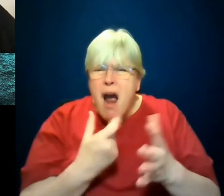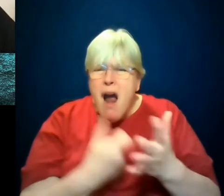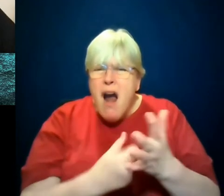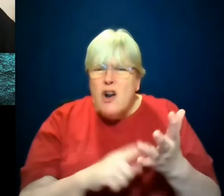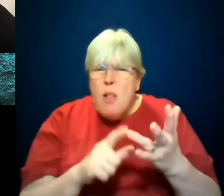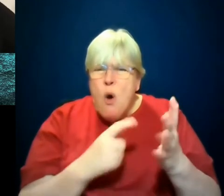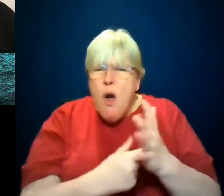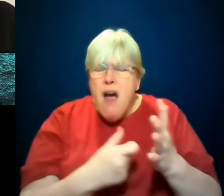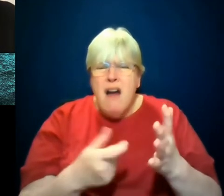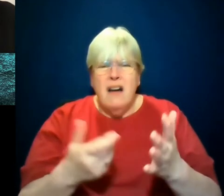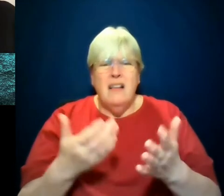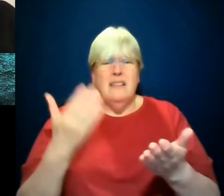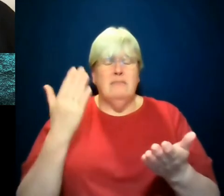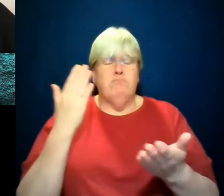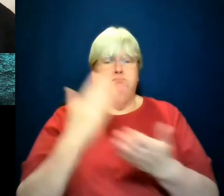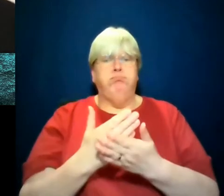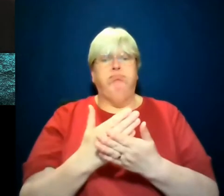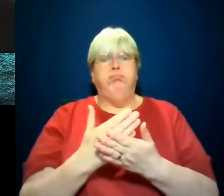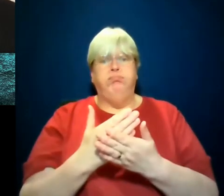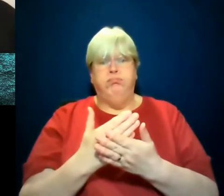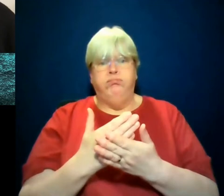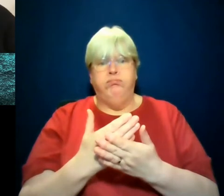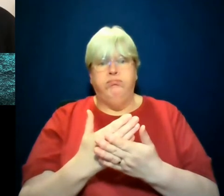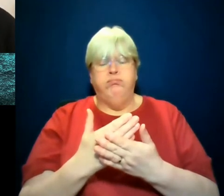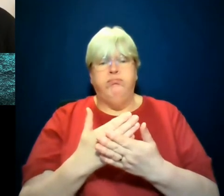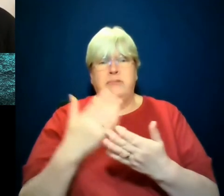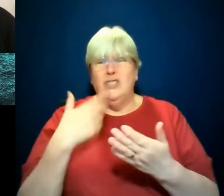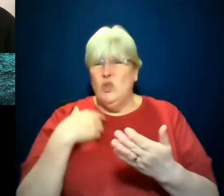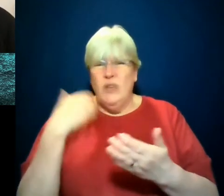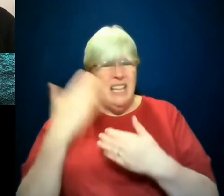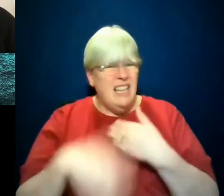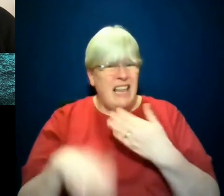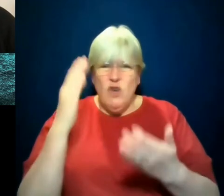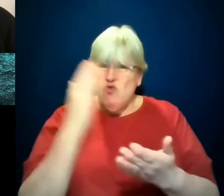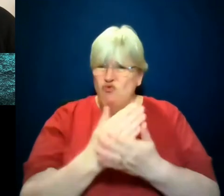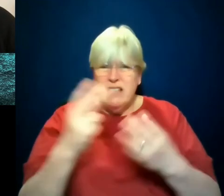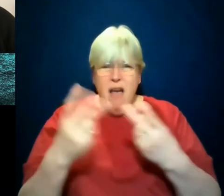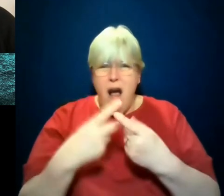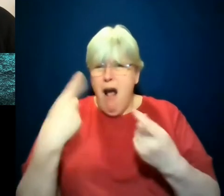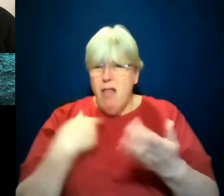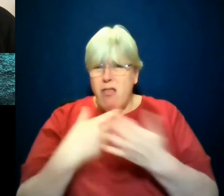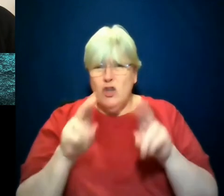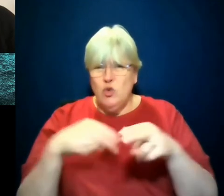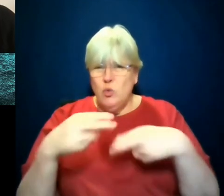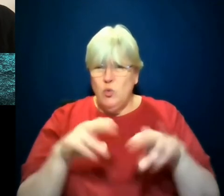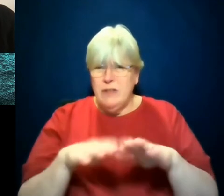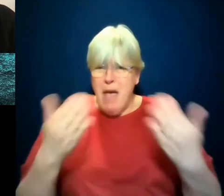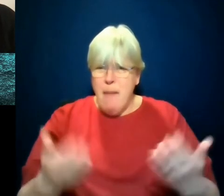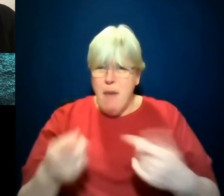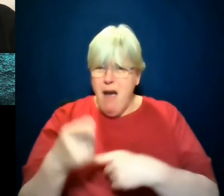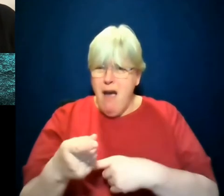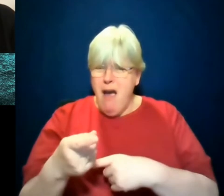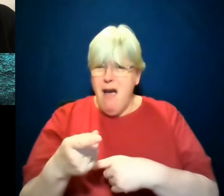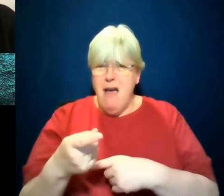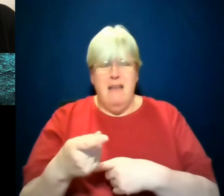you don't trust the New York Times, you don't trust the guardians, don't trust the independent. I don't, what, what are we doing now? It's, it's really interesting to,